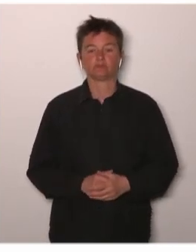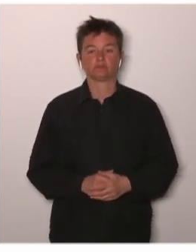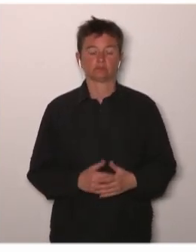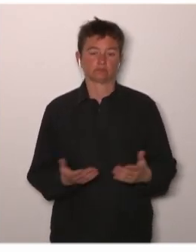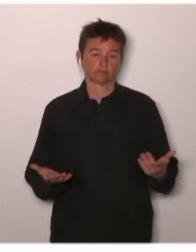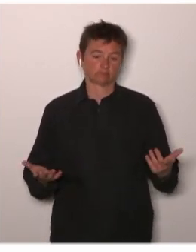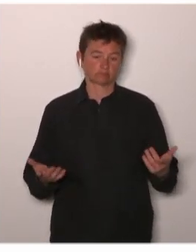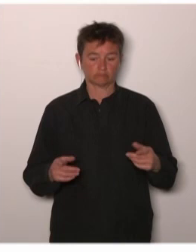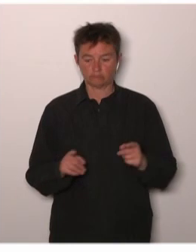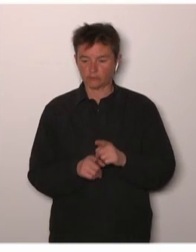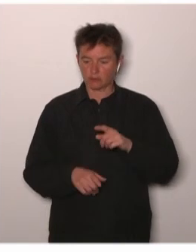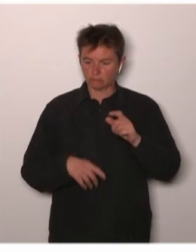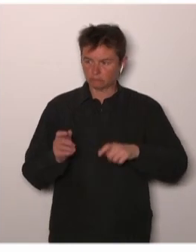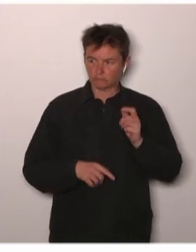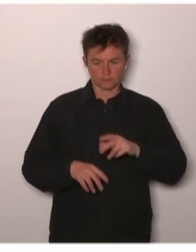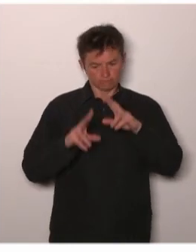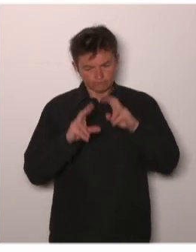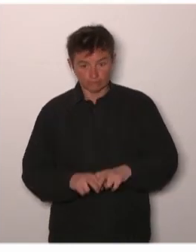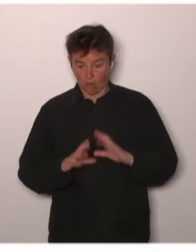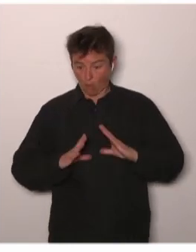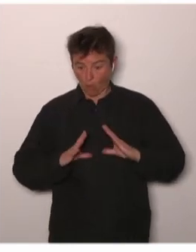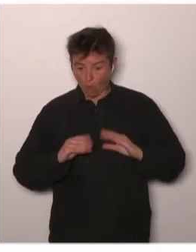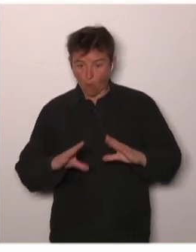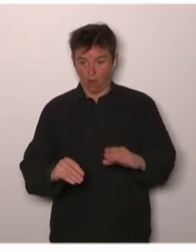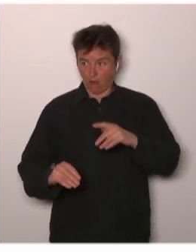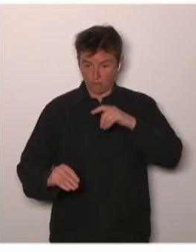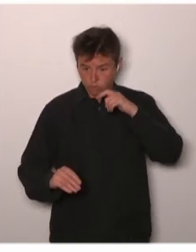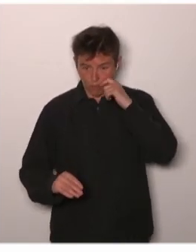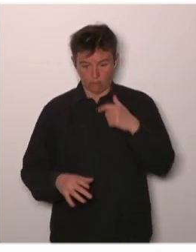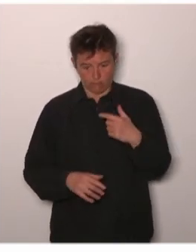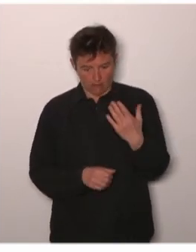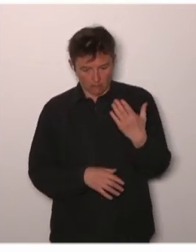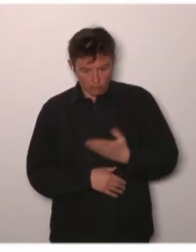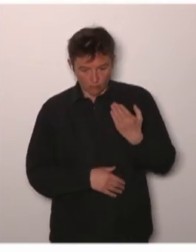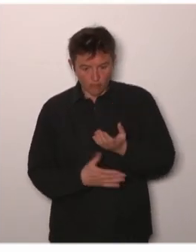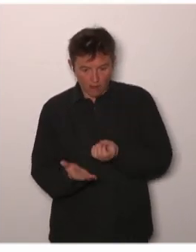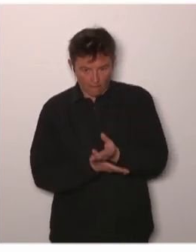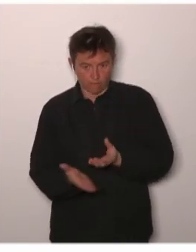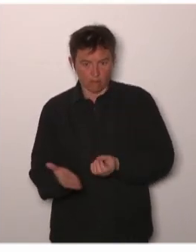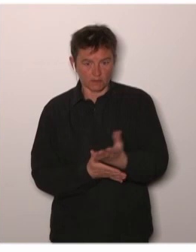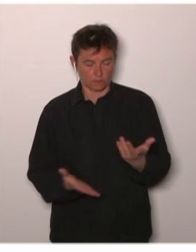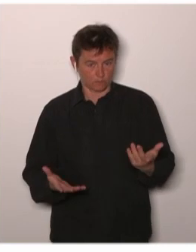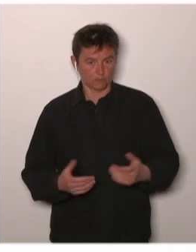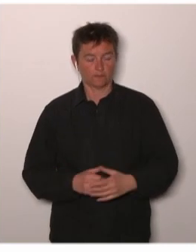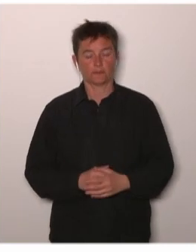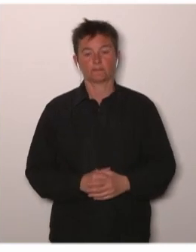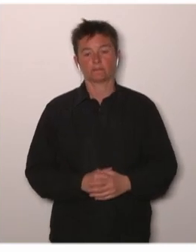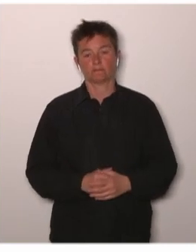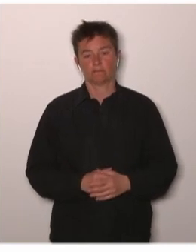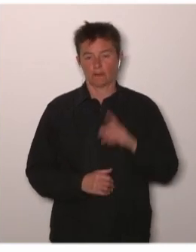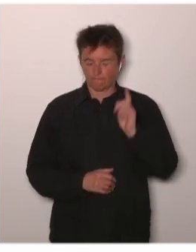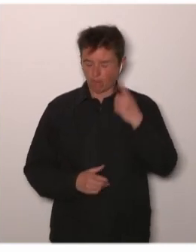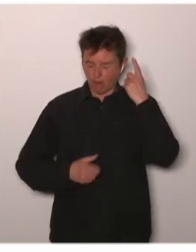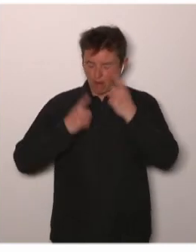question that they have and they need this information so we have to rethink putting really and it